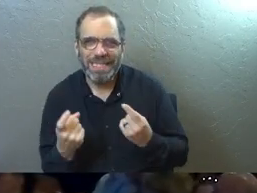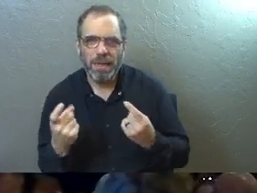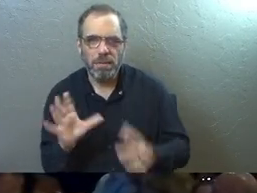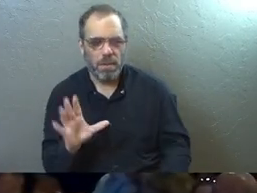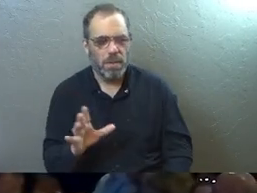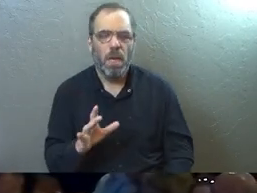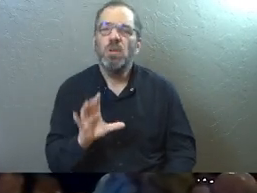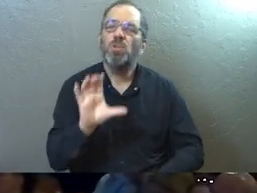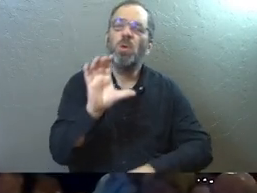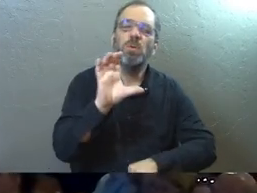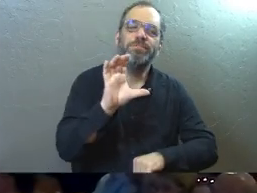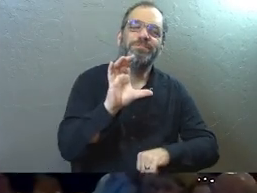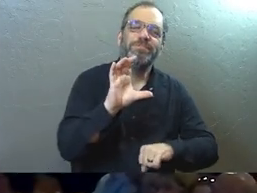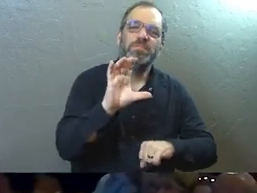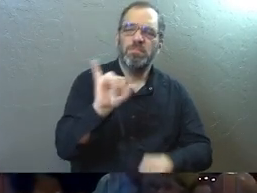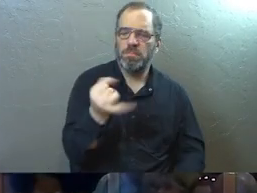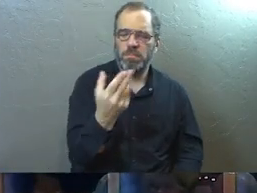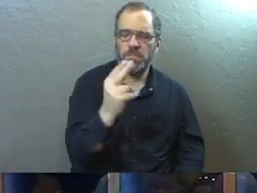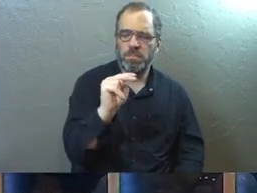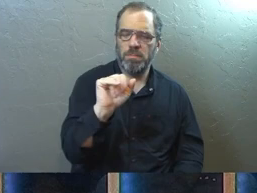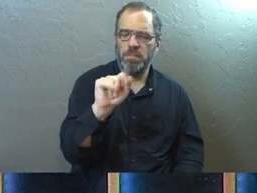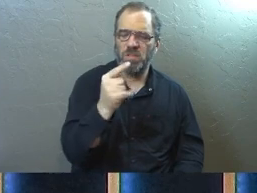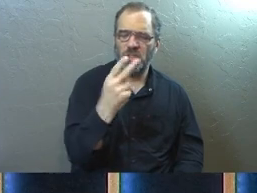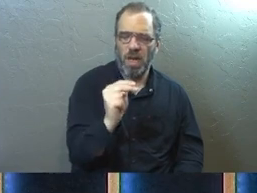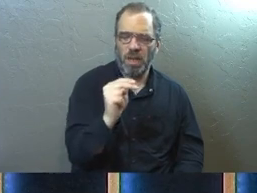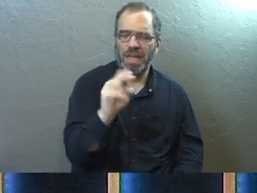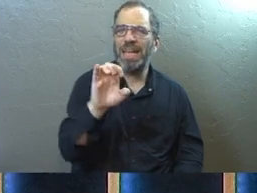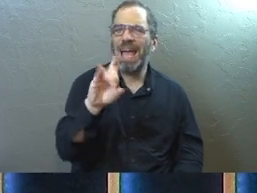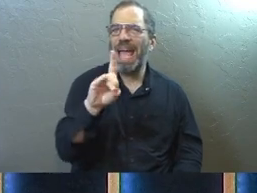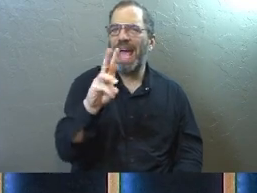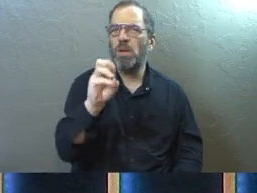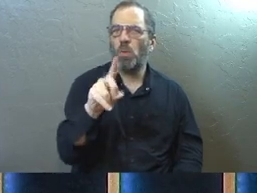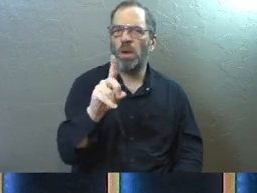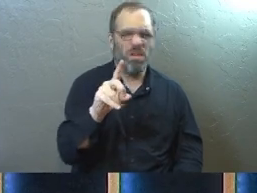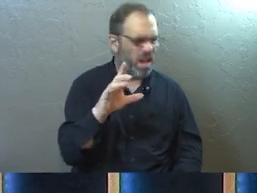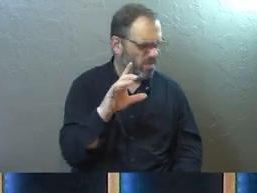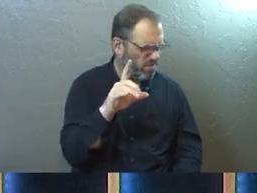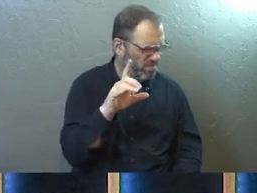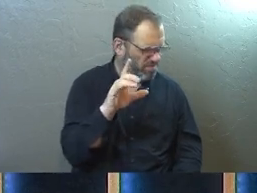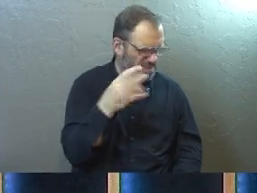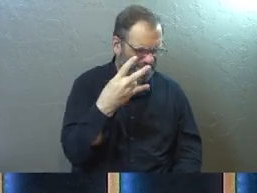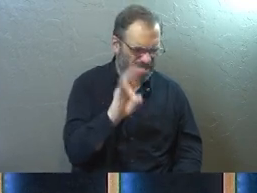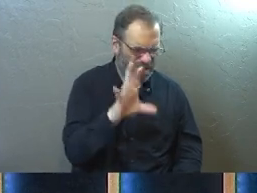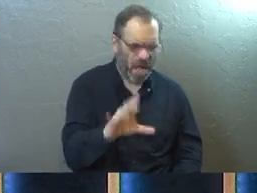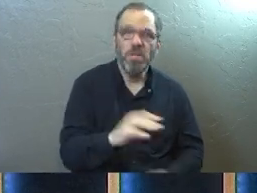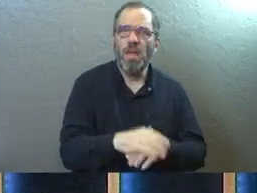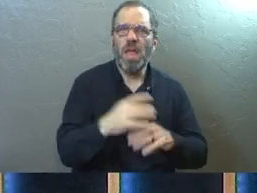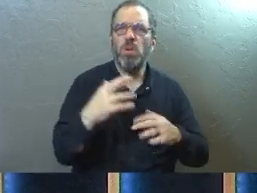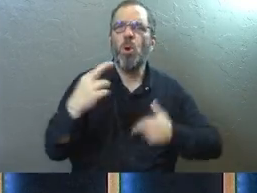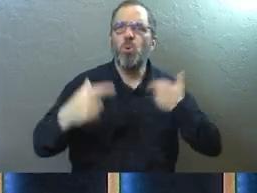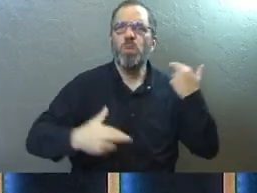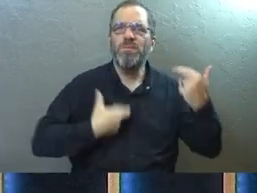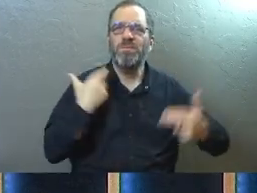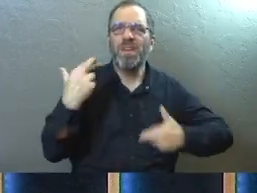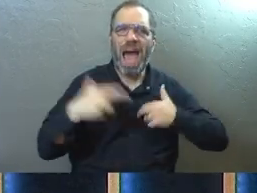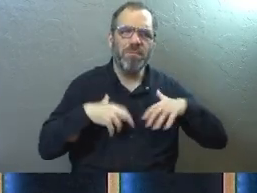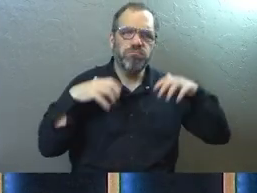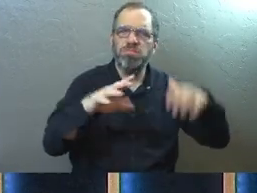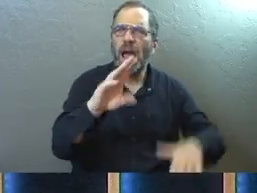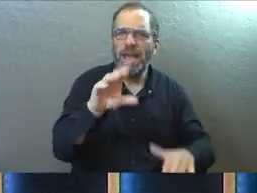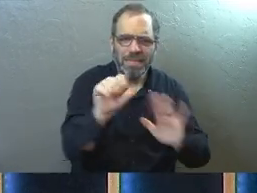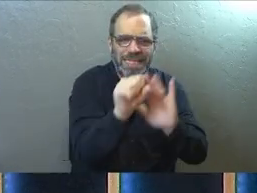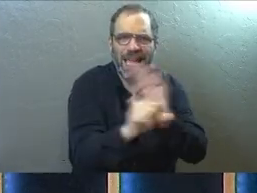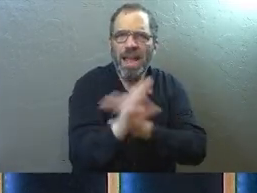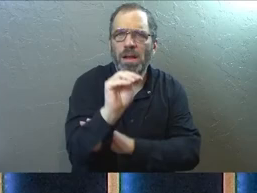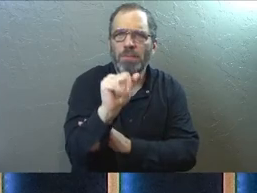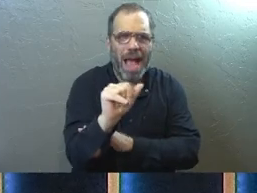Early church father, Jonathan Edwards, in the 1700s, there was a revival in Massachusetts. And as he was seeing